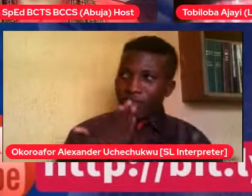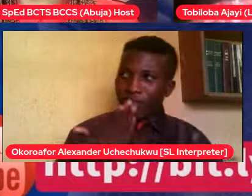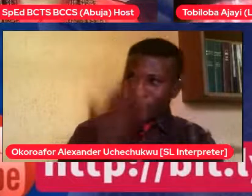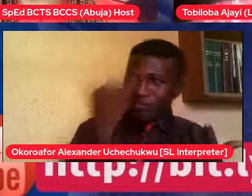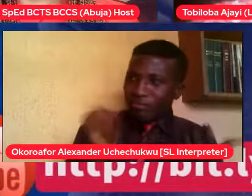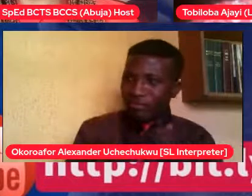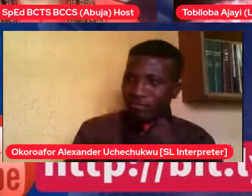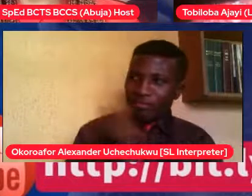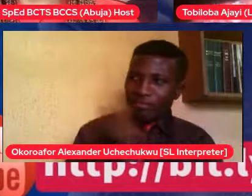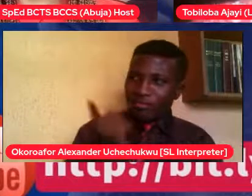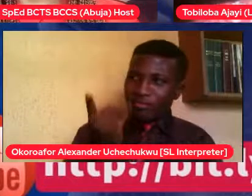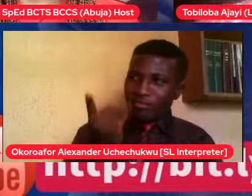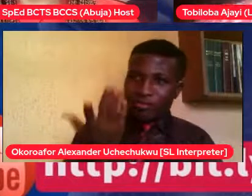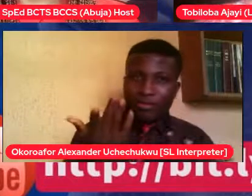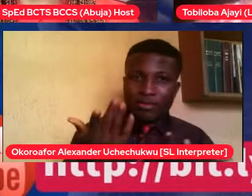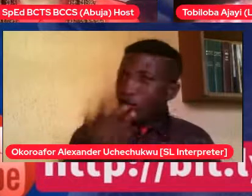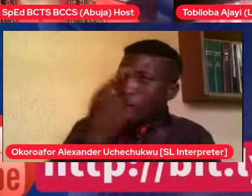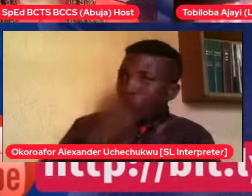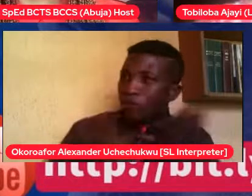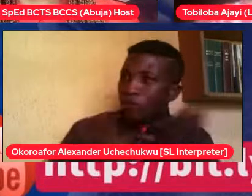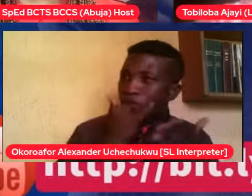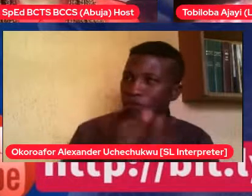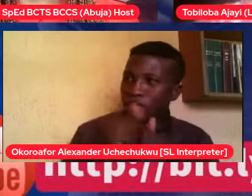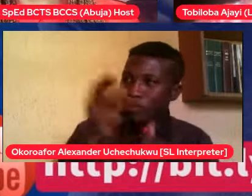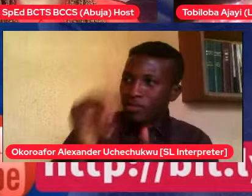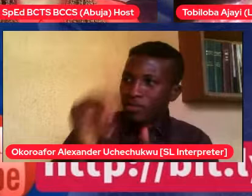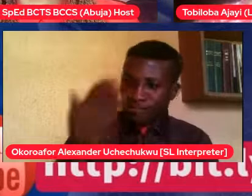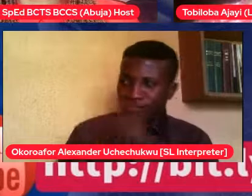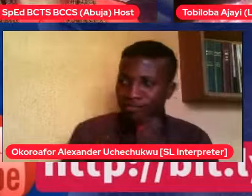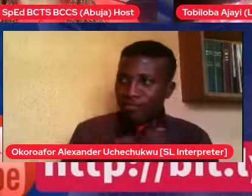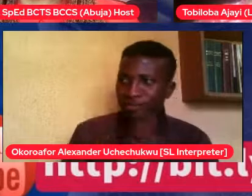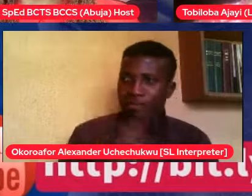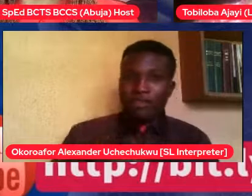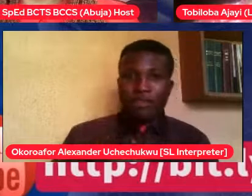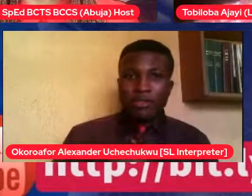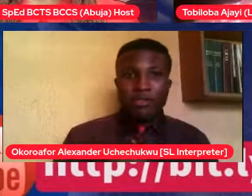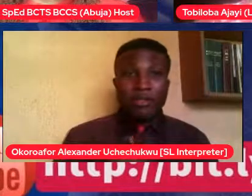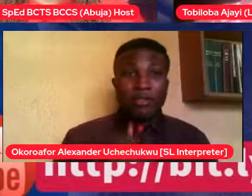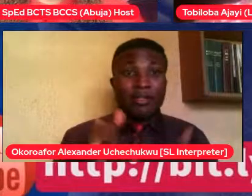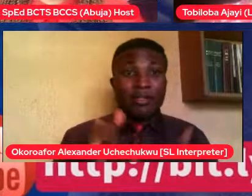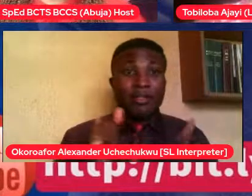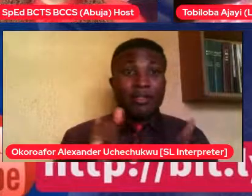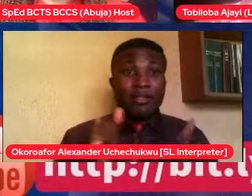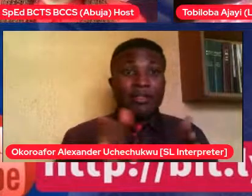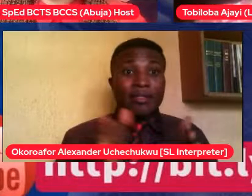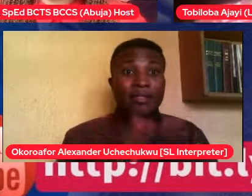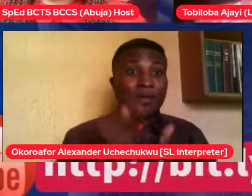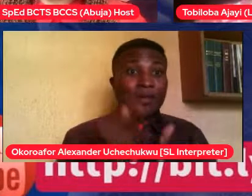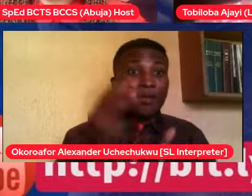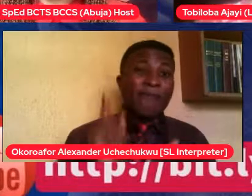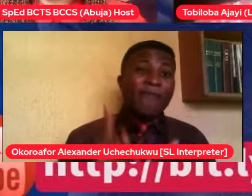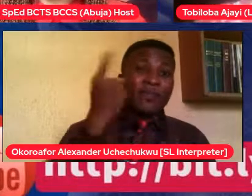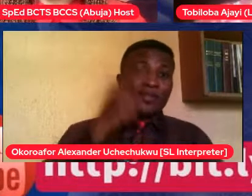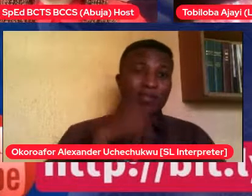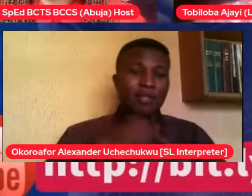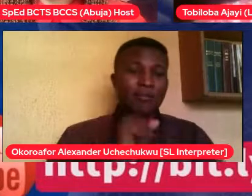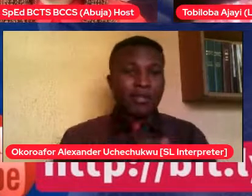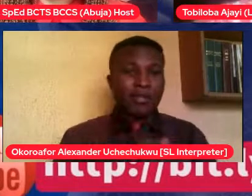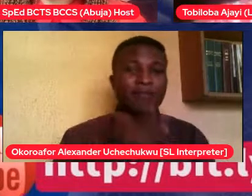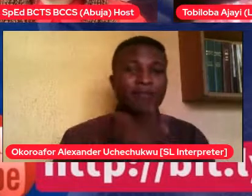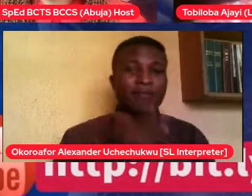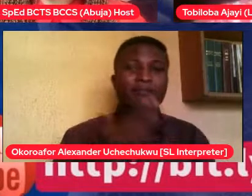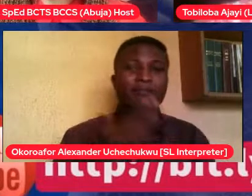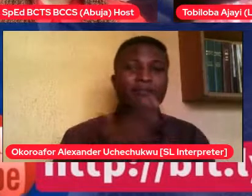first time I realized, oh, there's something called stigma. And this stigma cuts across everything, including relationships. So, people don't